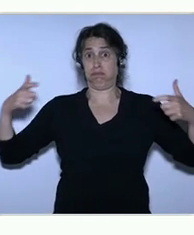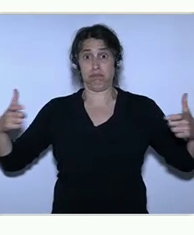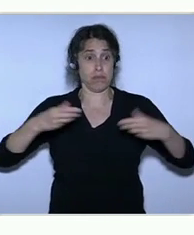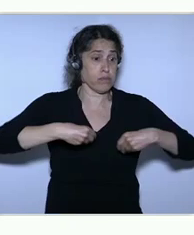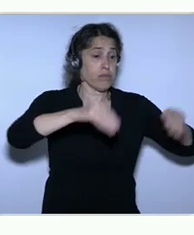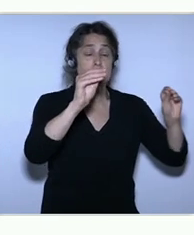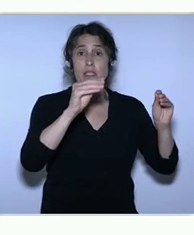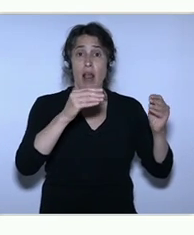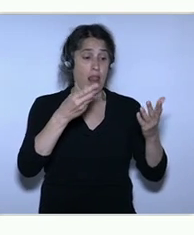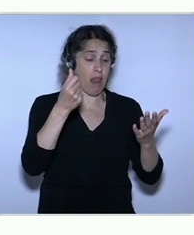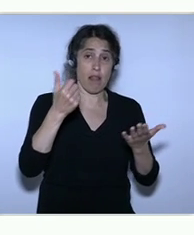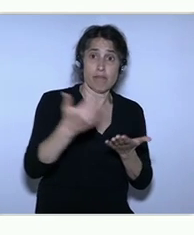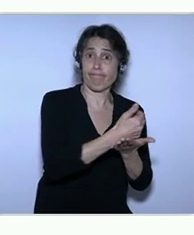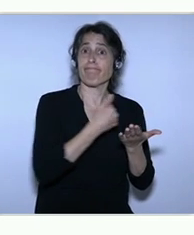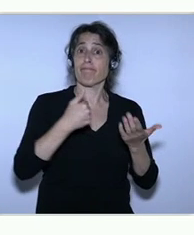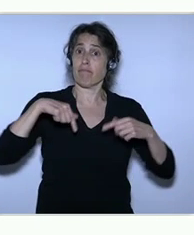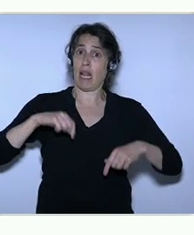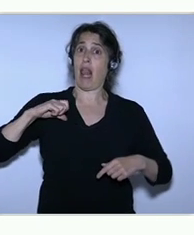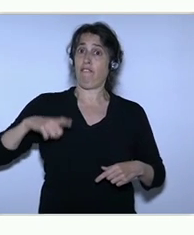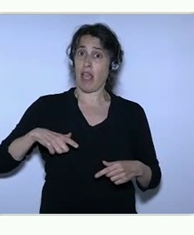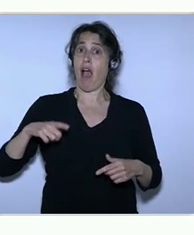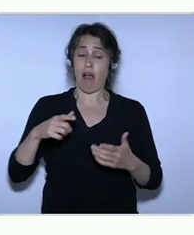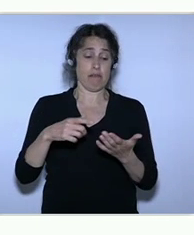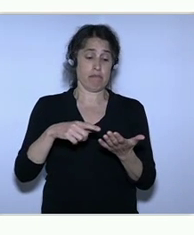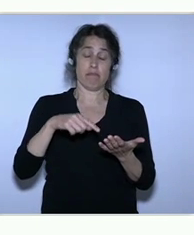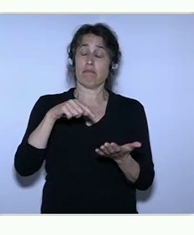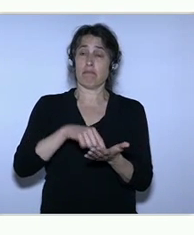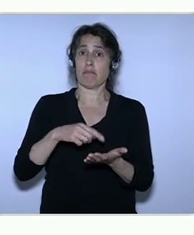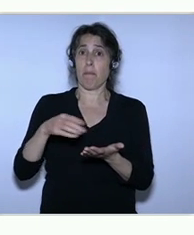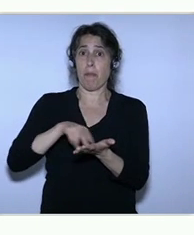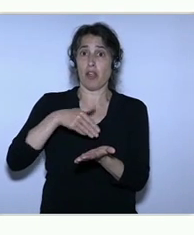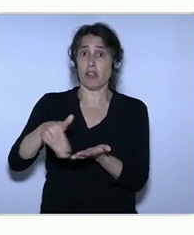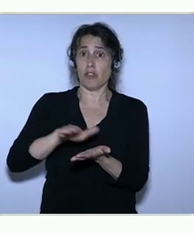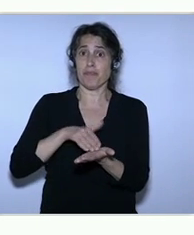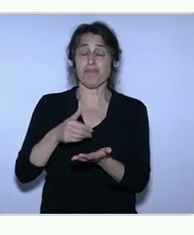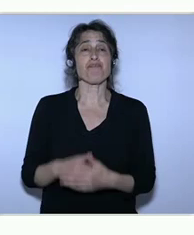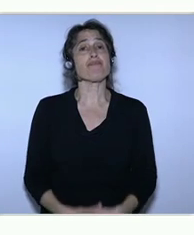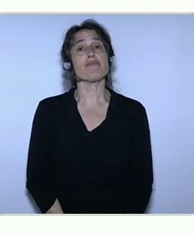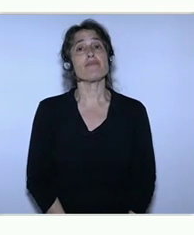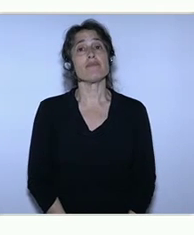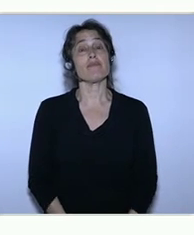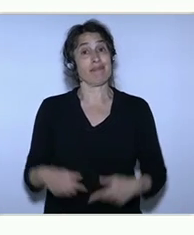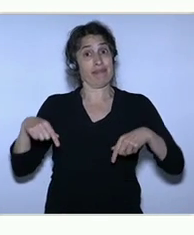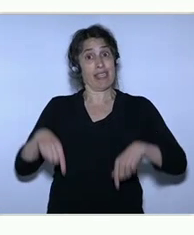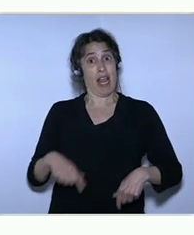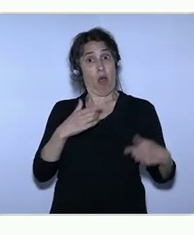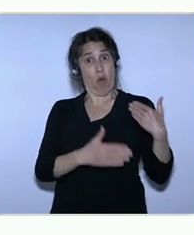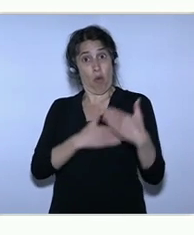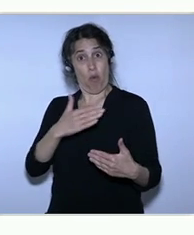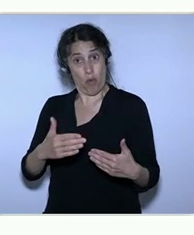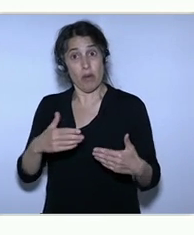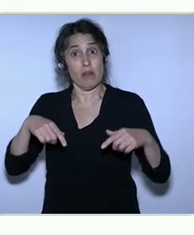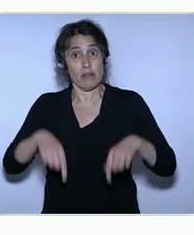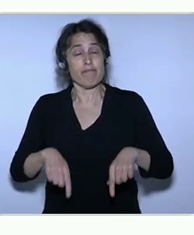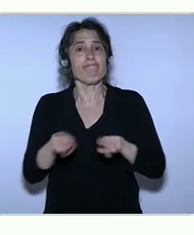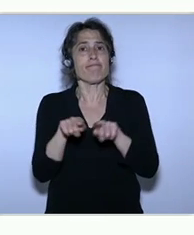So, what I believe, as we're in the 21st century, is that digital product services technology can be the new